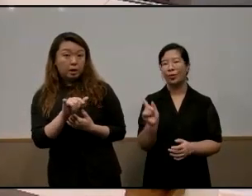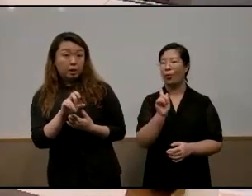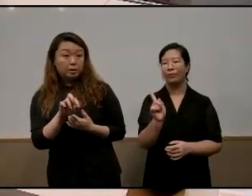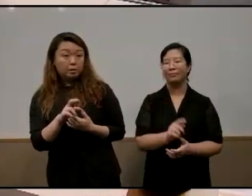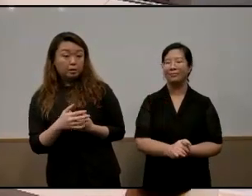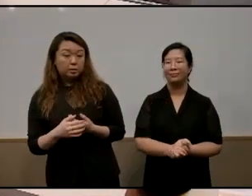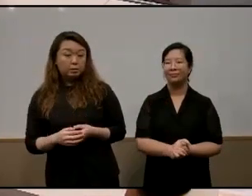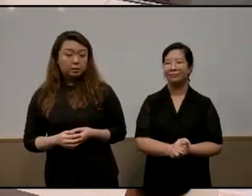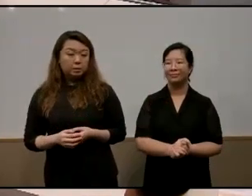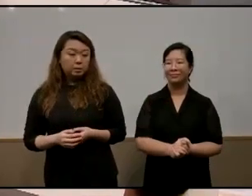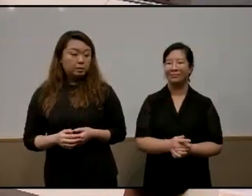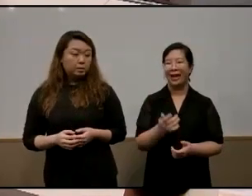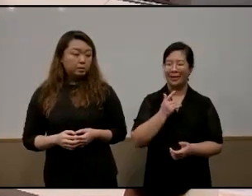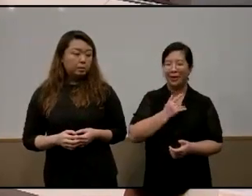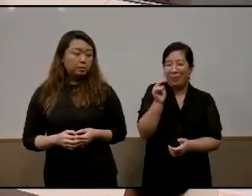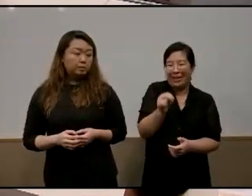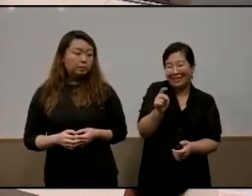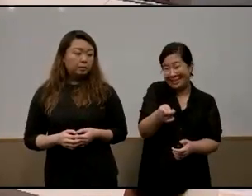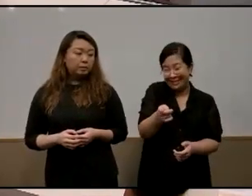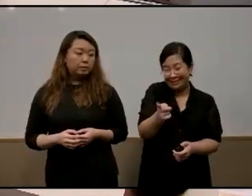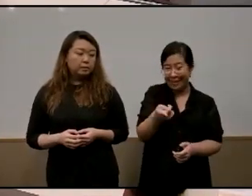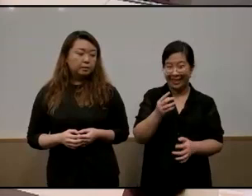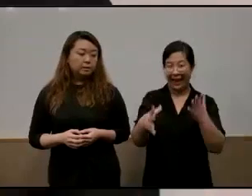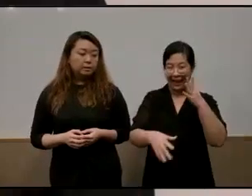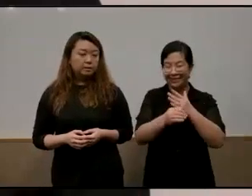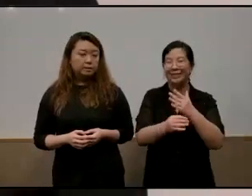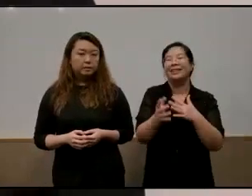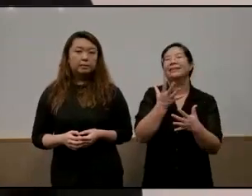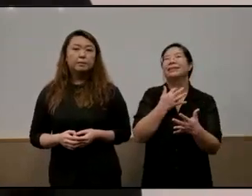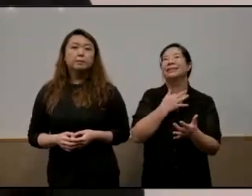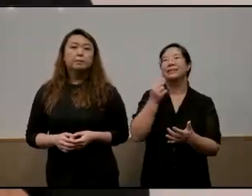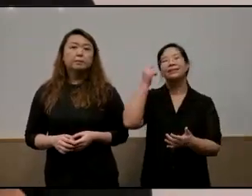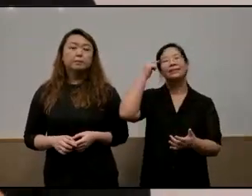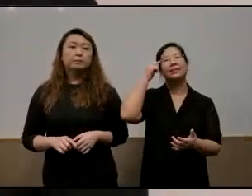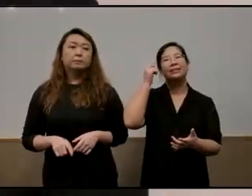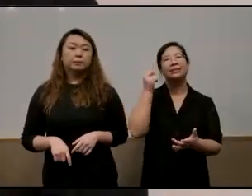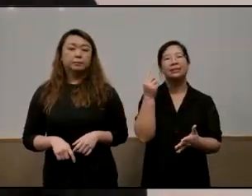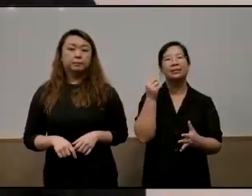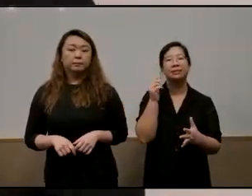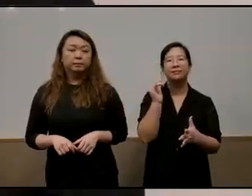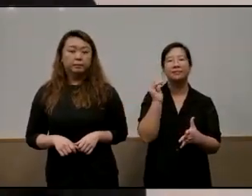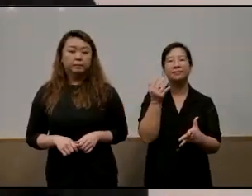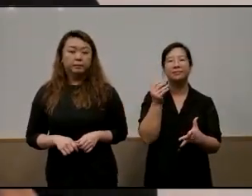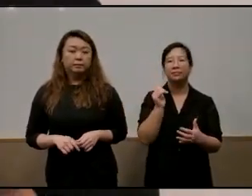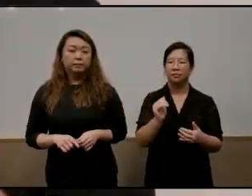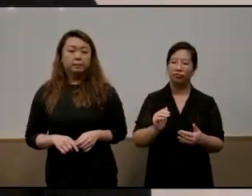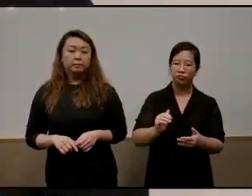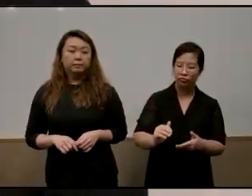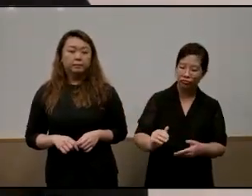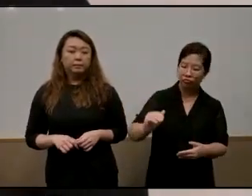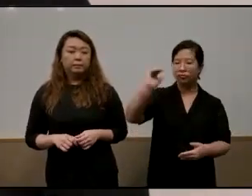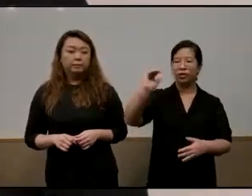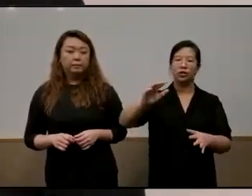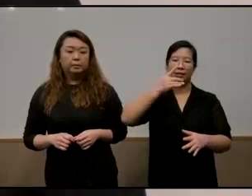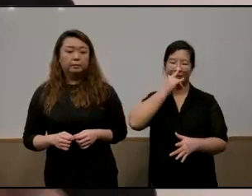felt compelled to add something yeah i feel you know uh bringing our child the whole community